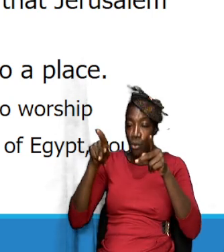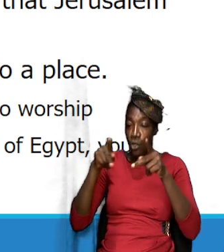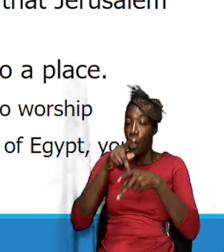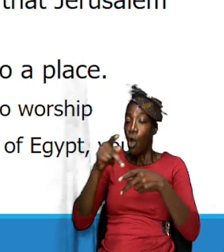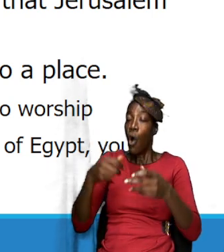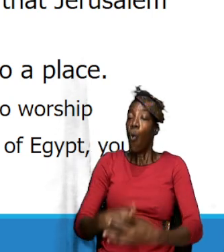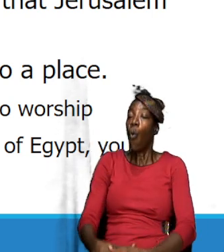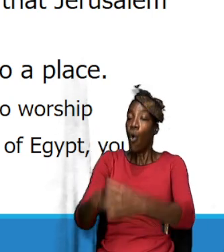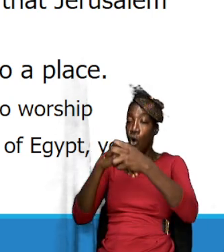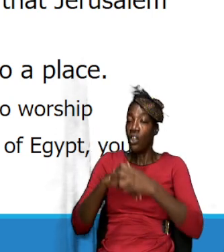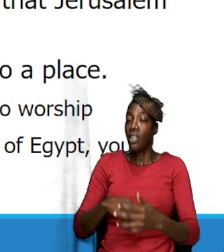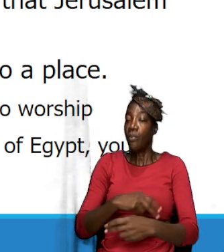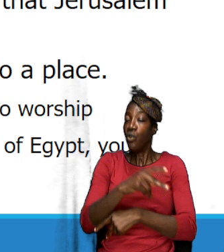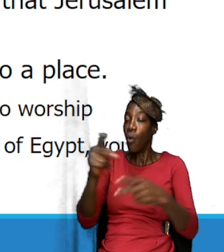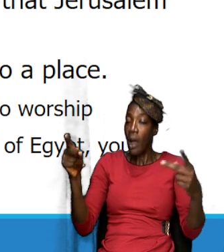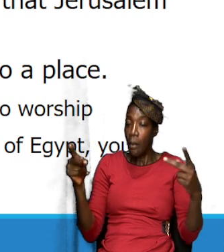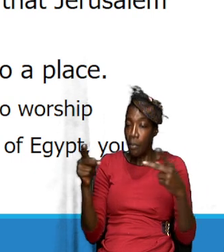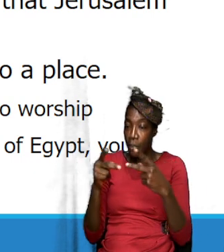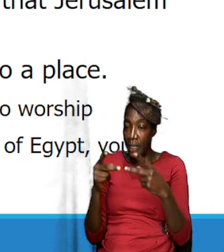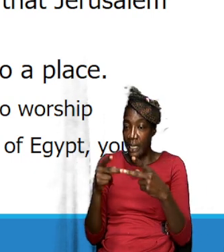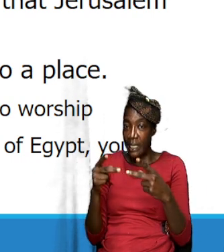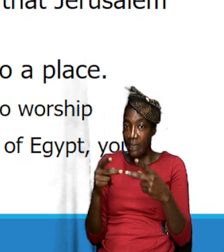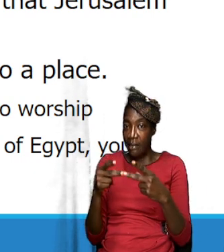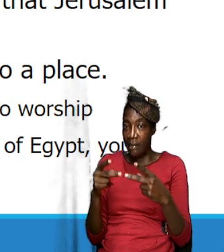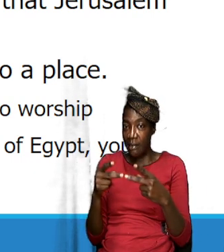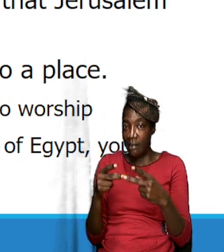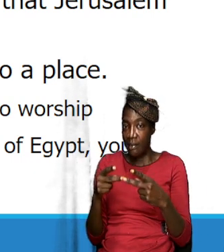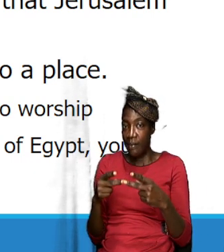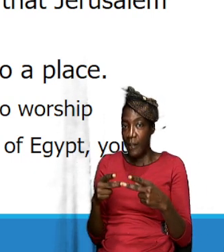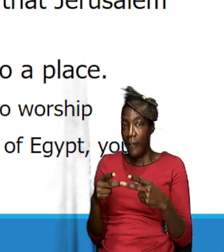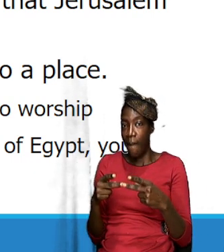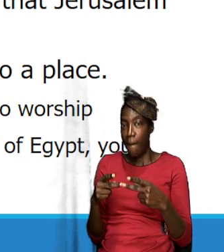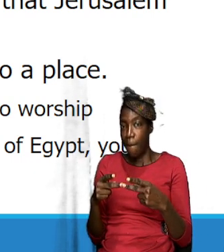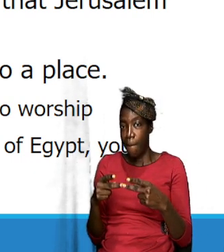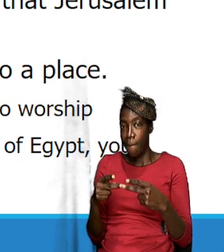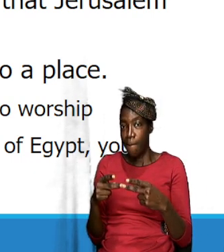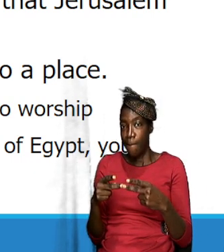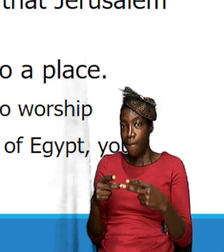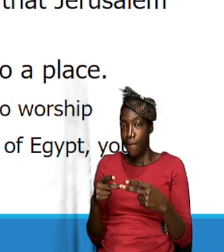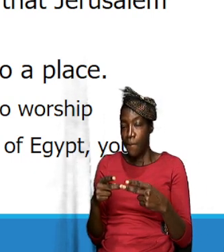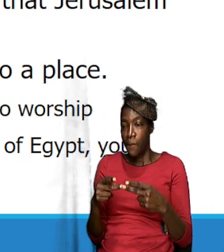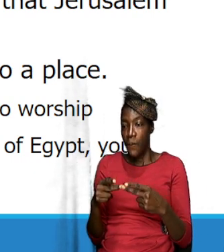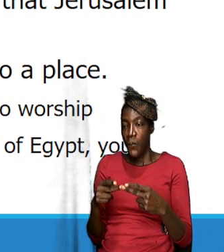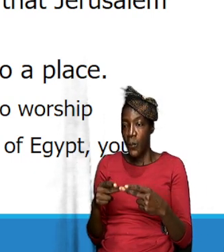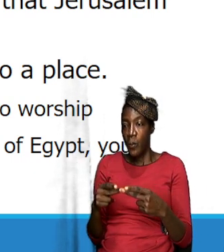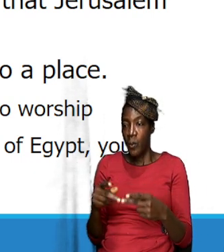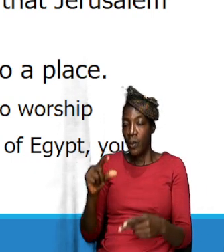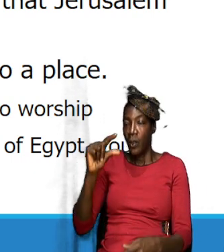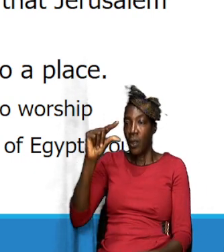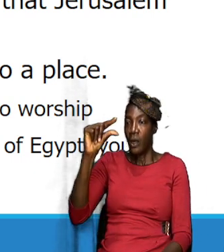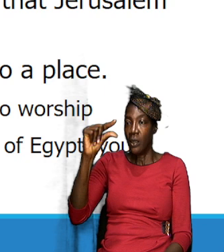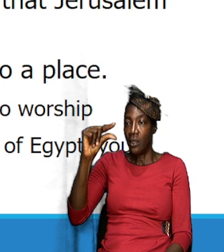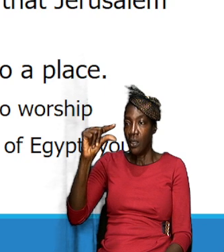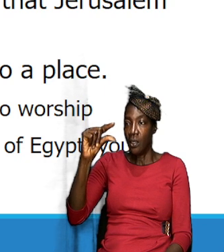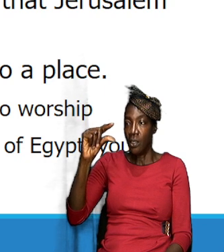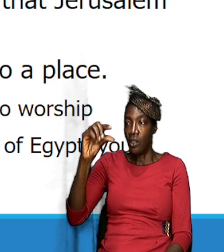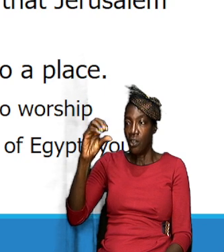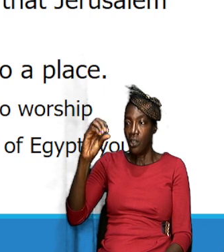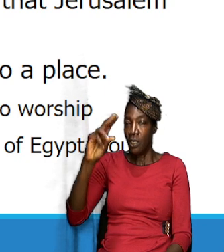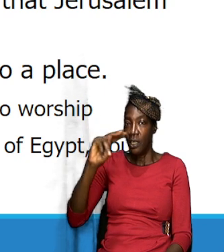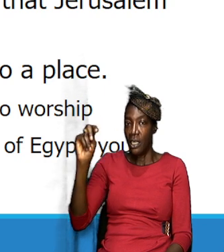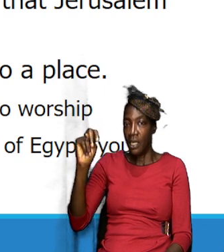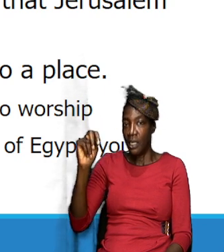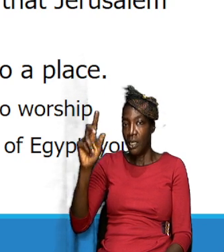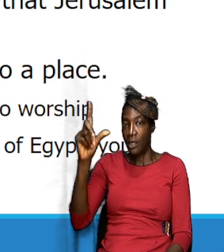place in the interest of time we're going to go to some of these but when you look at Genesis 22 verse 4 to 5 we